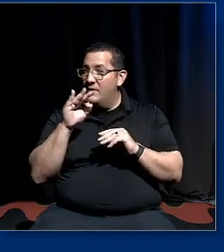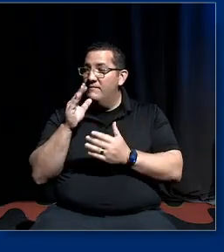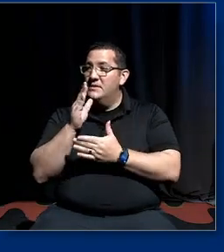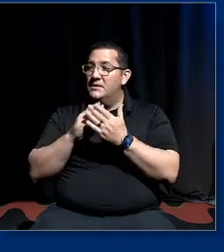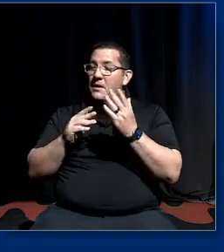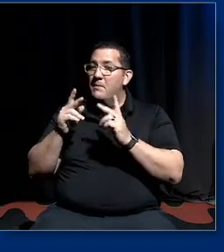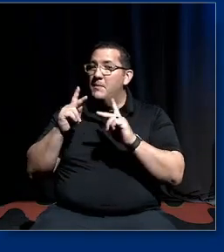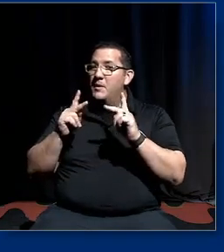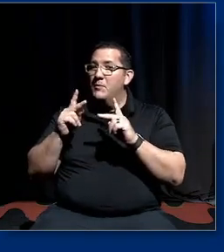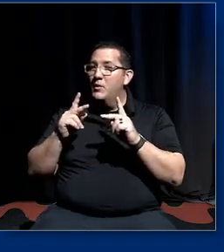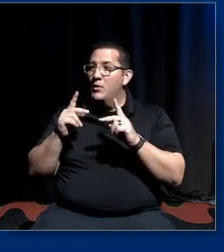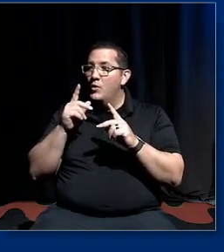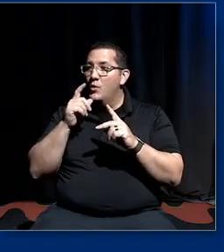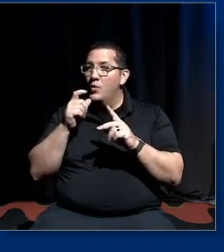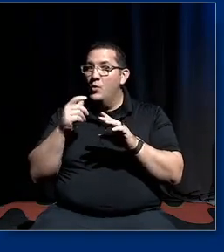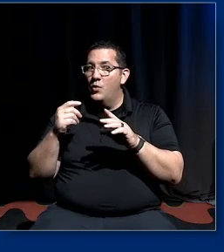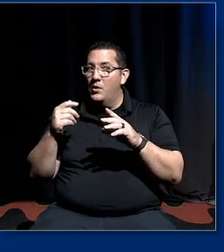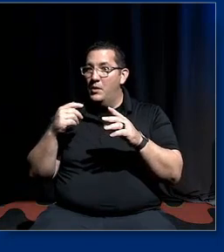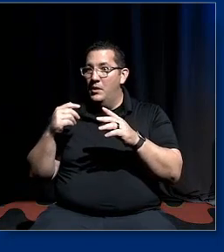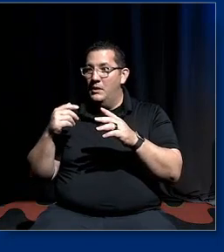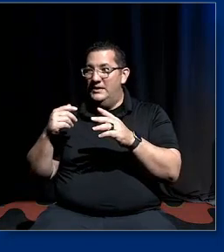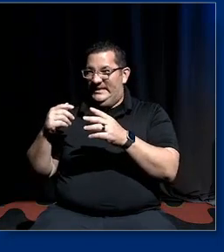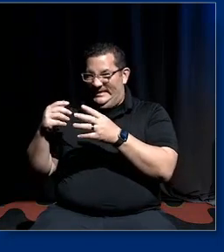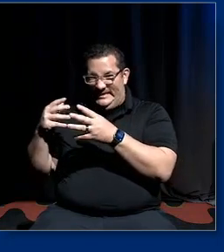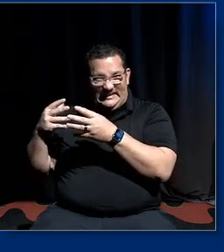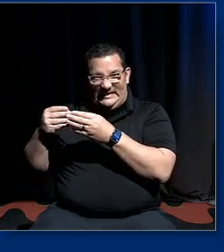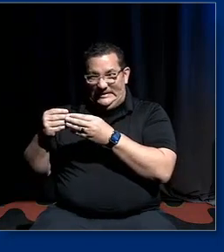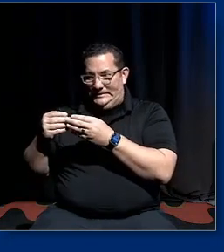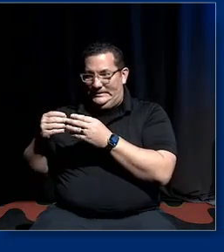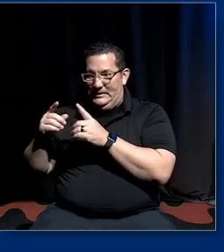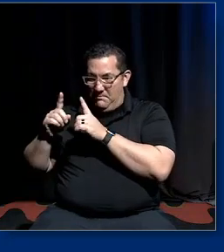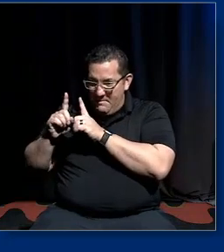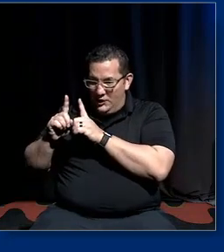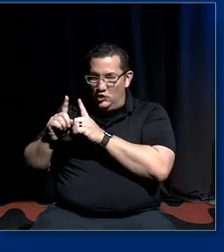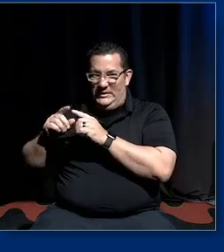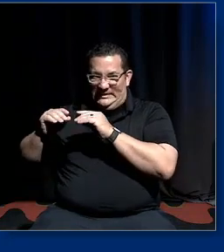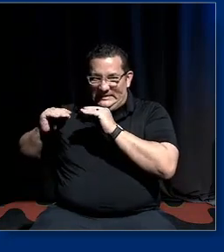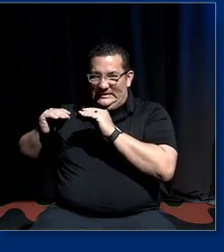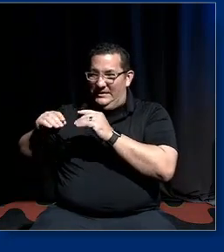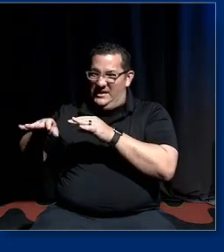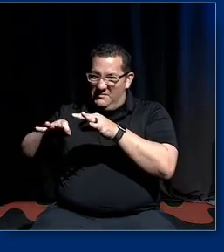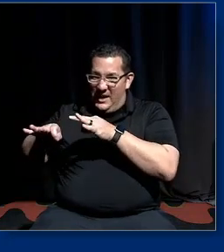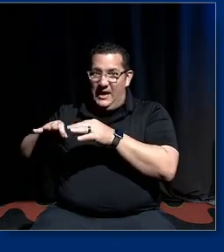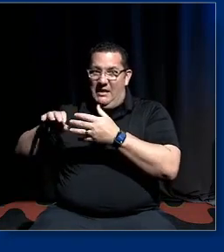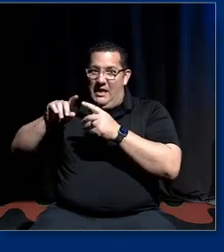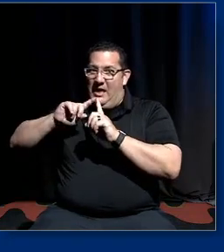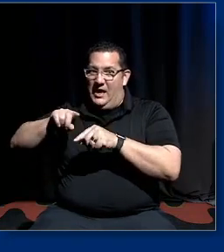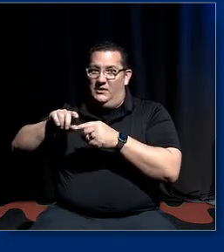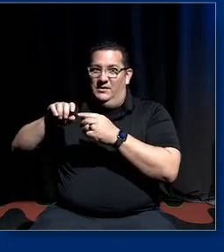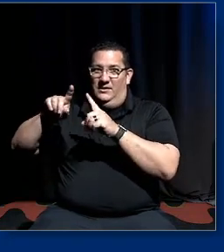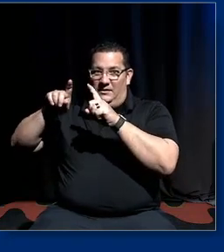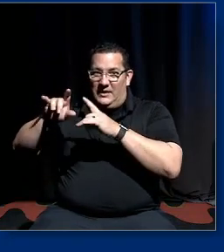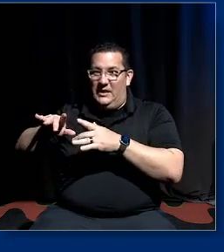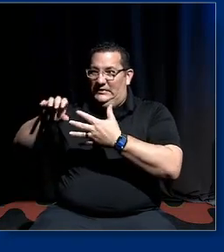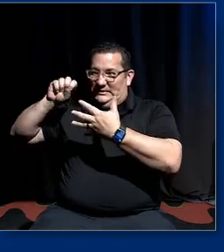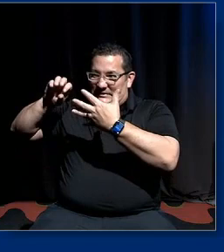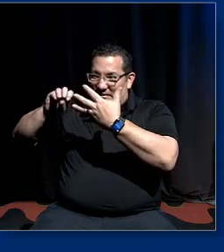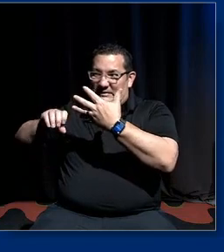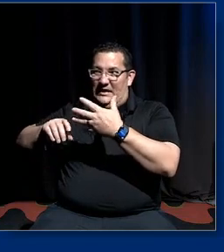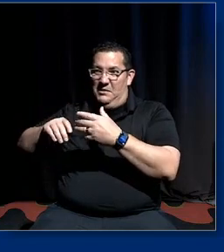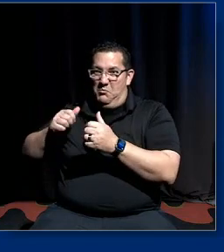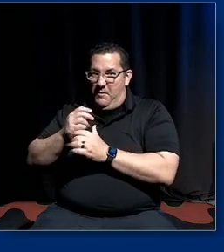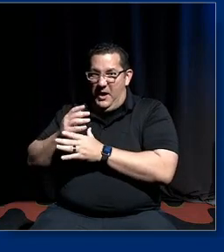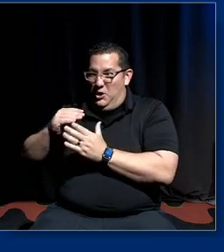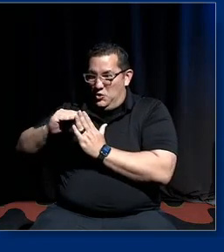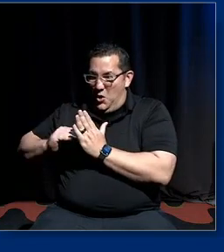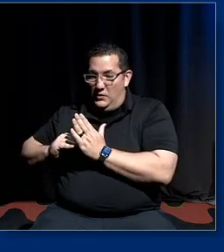have have led up to the test with lots of cramming and mentors and they've been told what's on the test and they've prepared their notes and other people